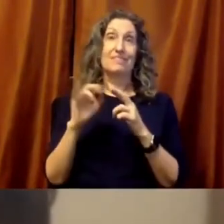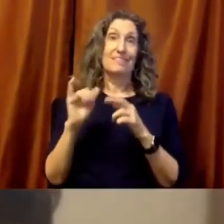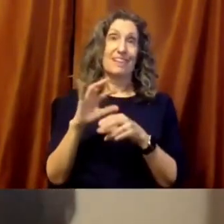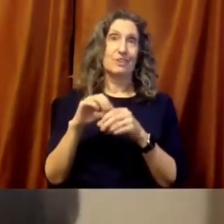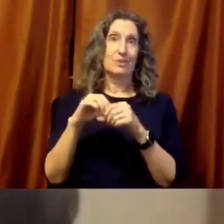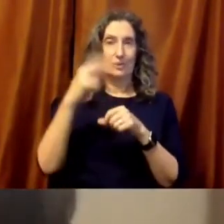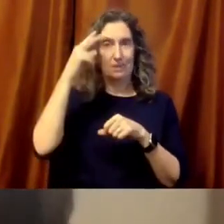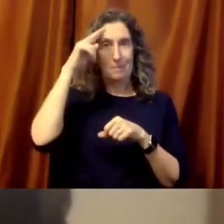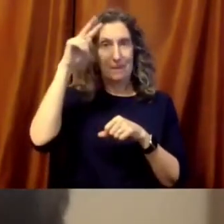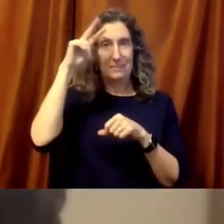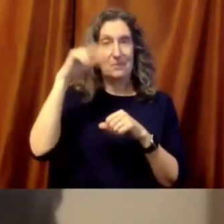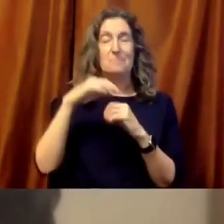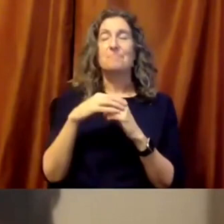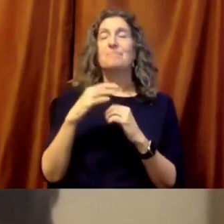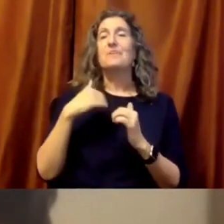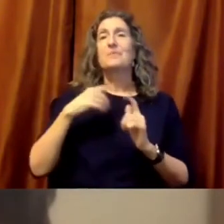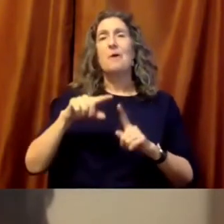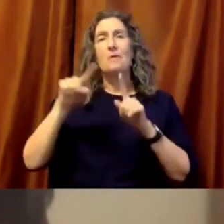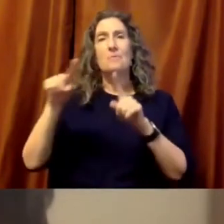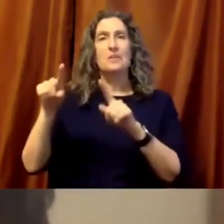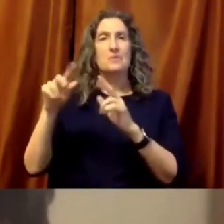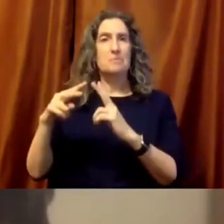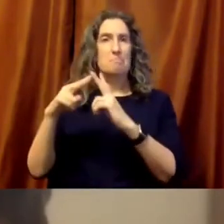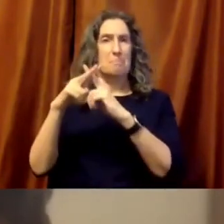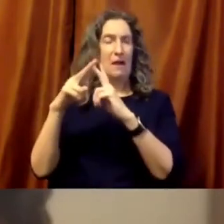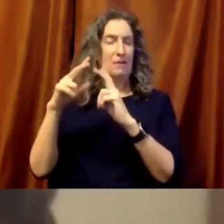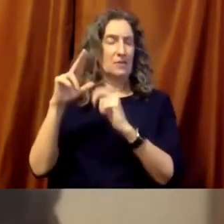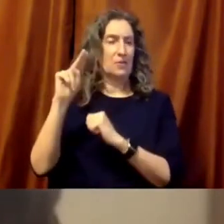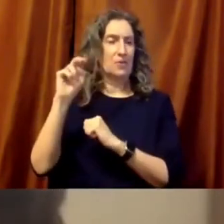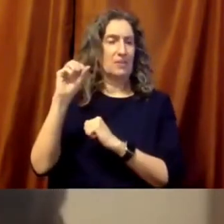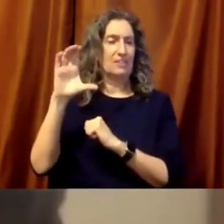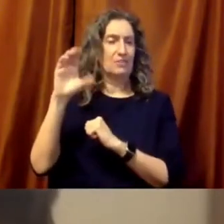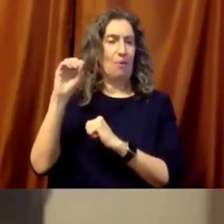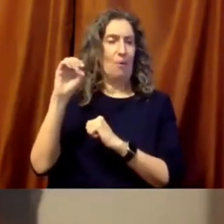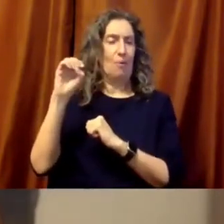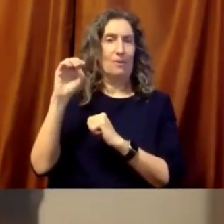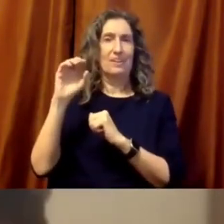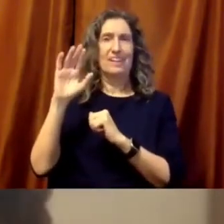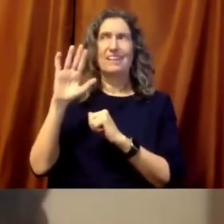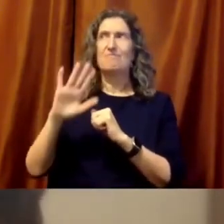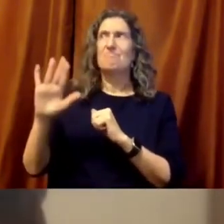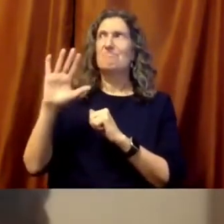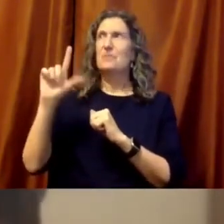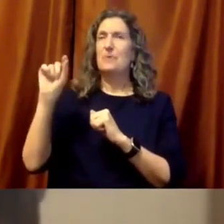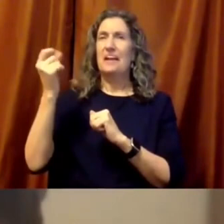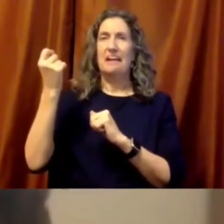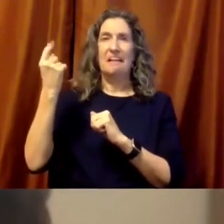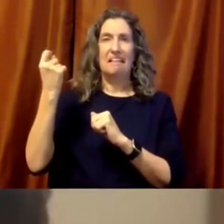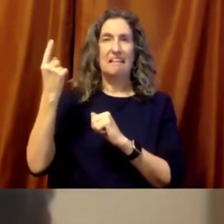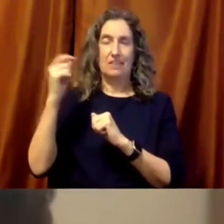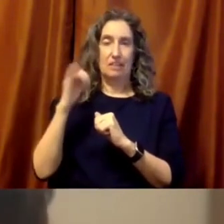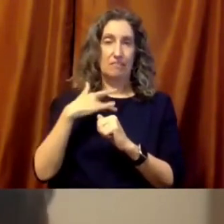region, which also includes Mexico. And I was there at UNESCO in Paris, I think it was 2011,